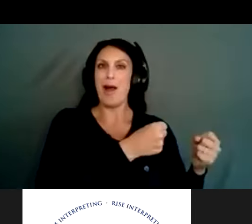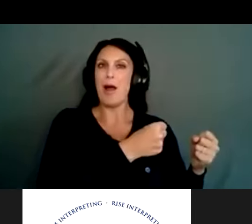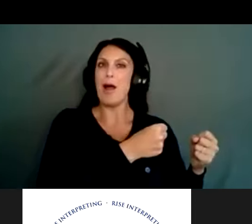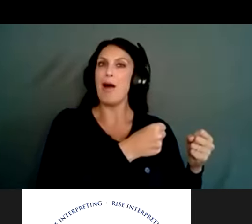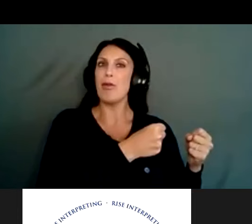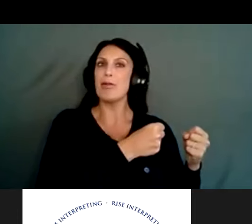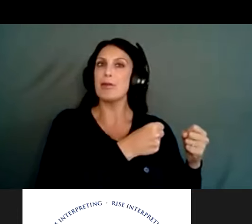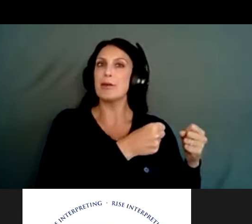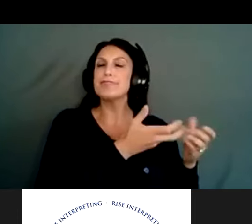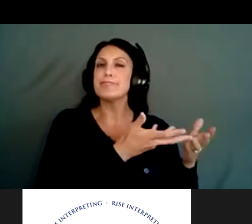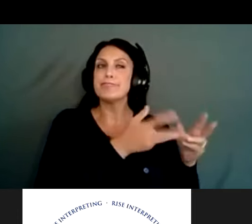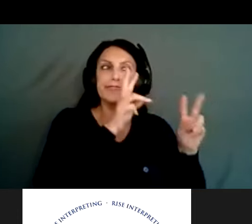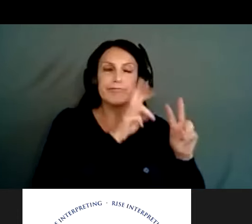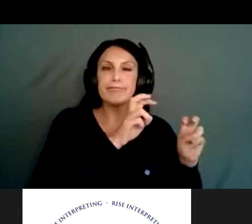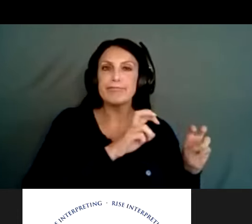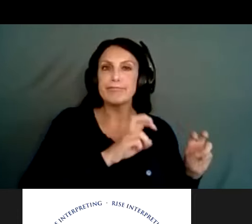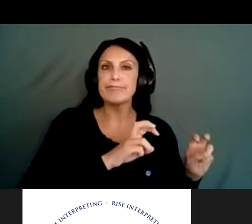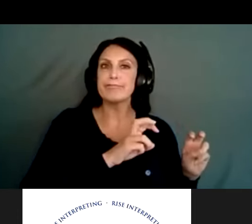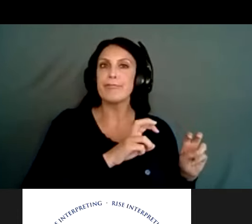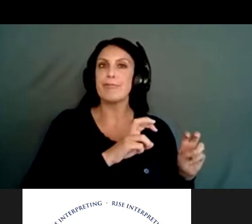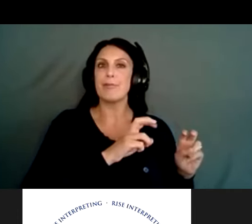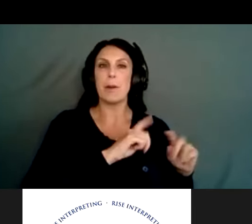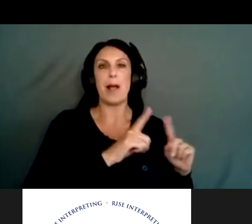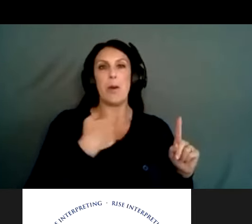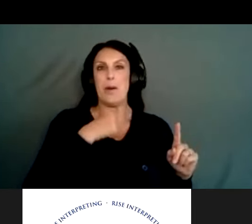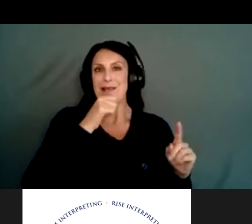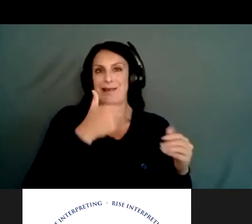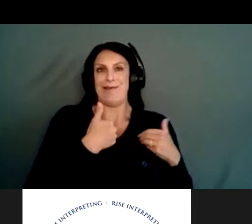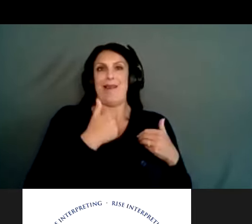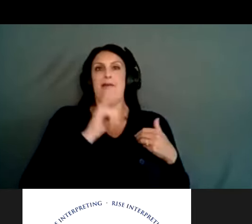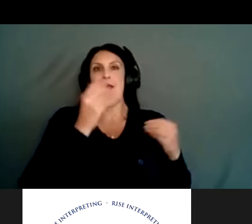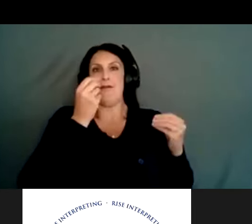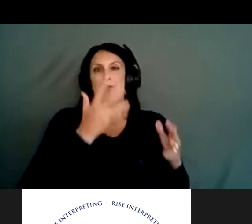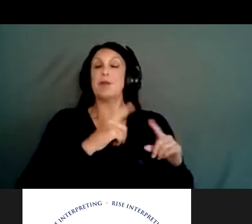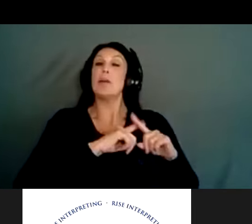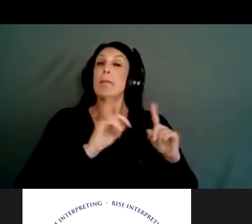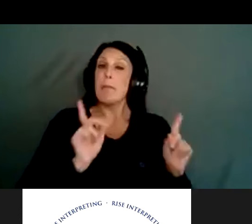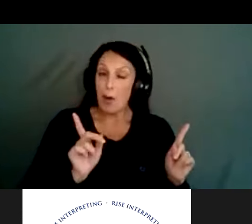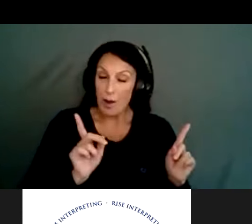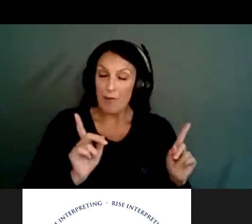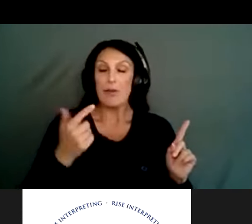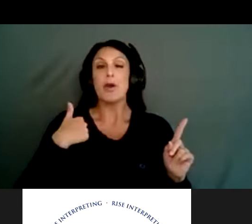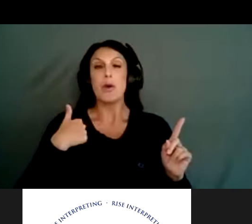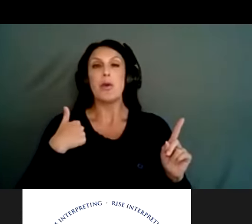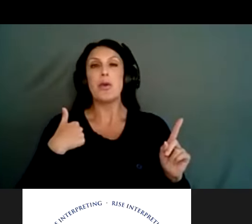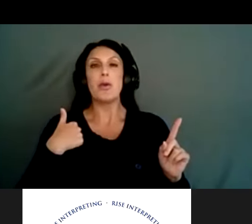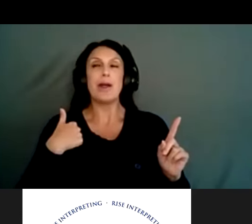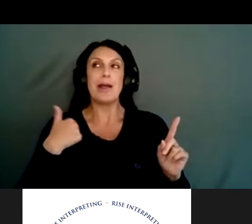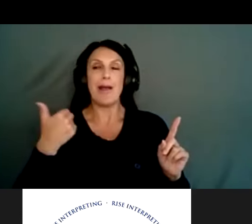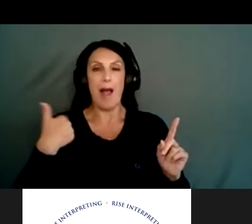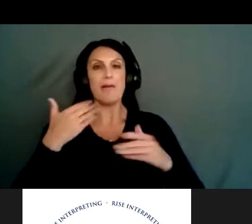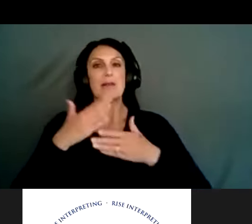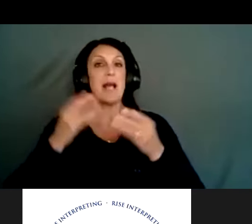have the data that they're asking for, but definitely the brief to share that, you know, I think I had one that was like, I need this tomorrow,